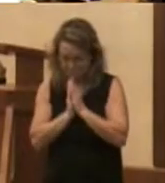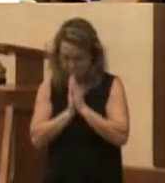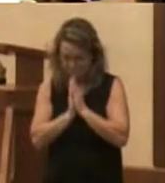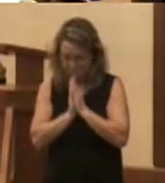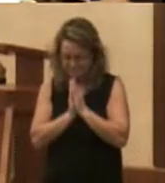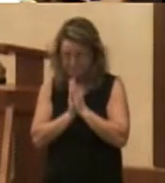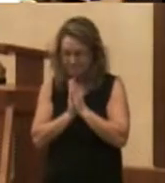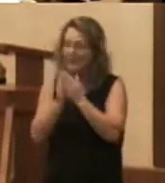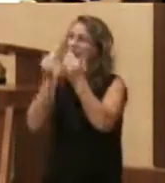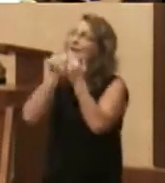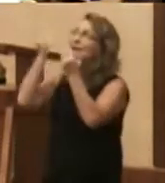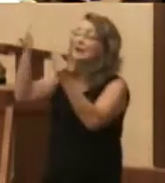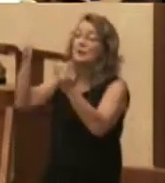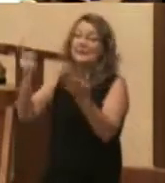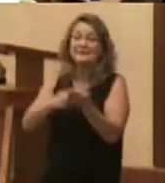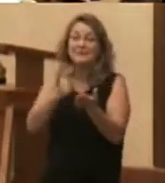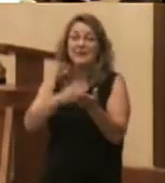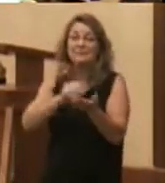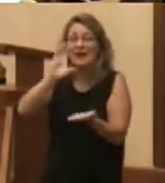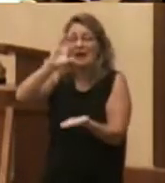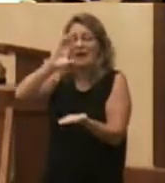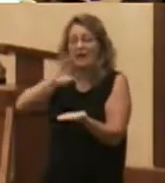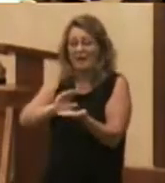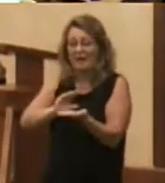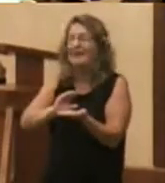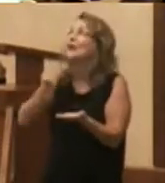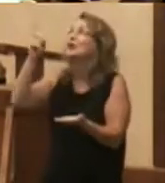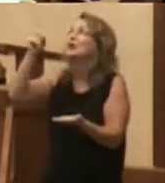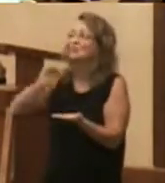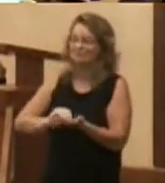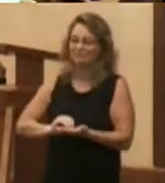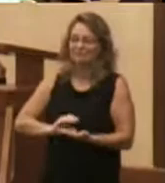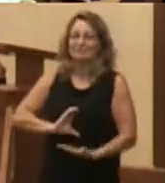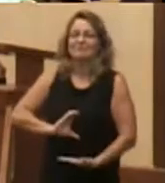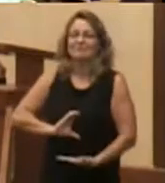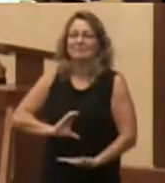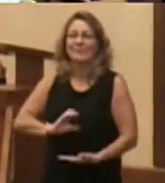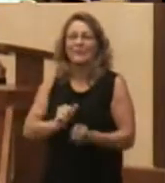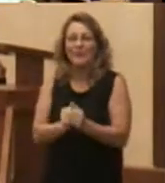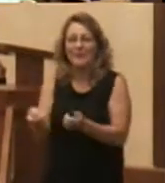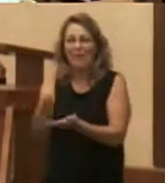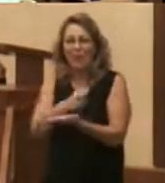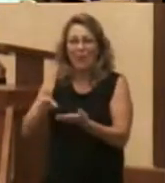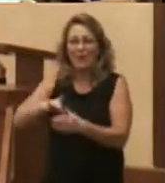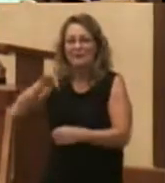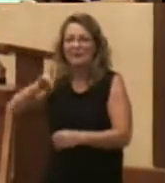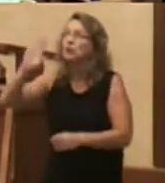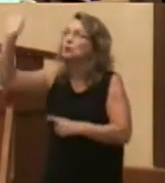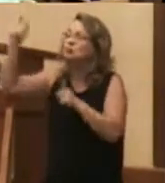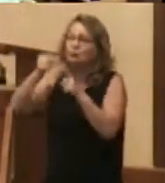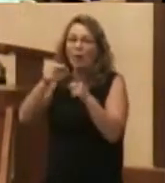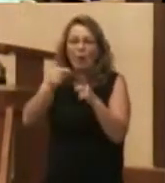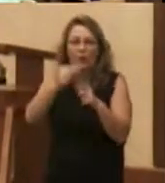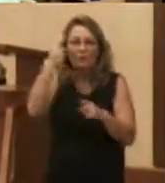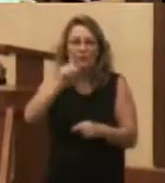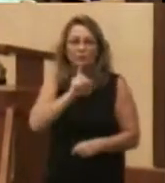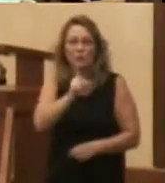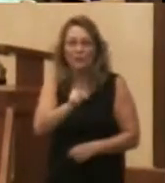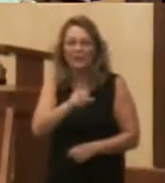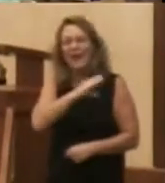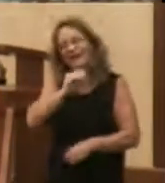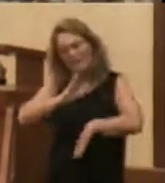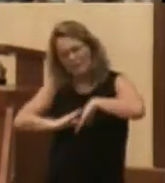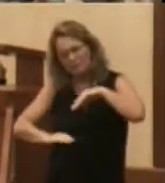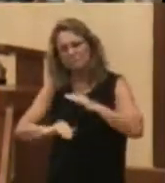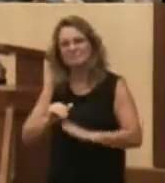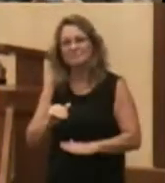we give thanks that even though we leak, you fill us up. You fill us with your Holy Spirit, your word of truth and comfort. Remind